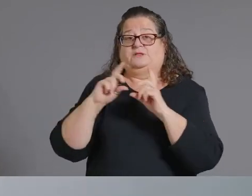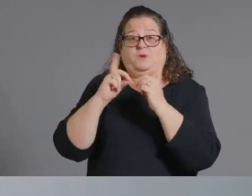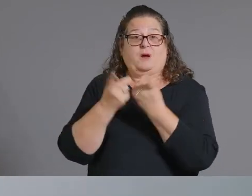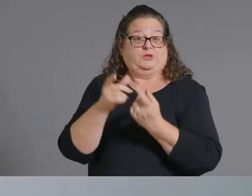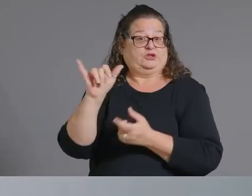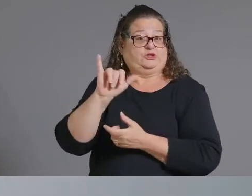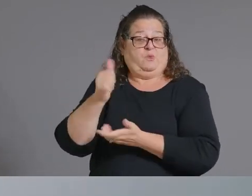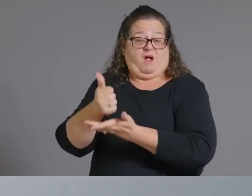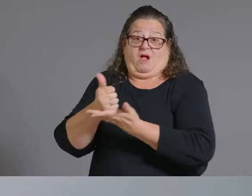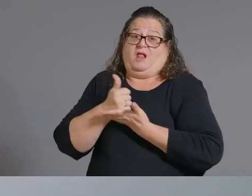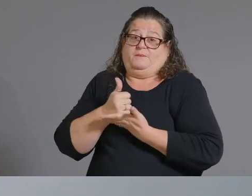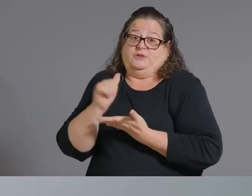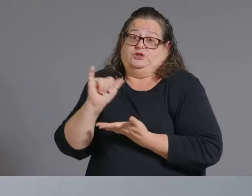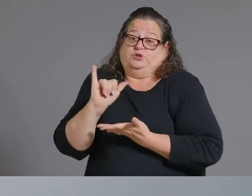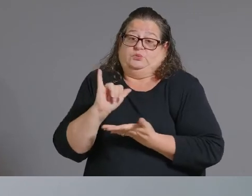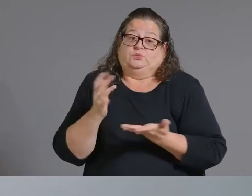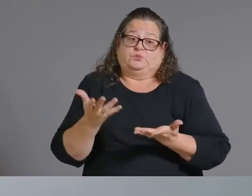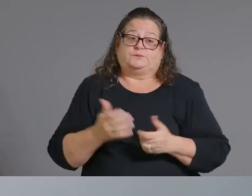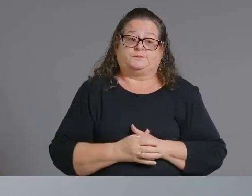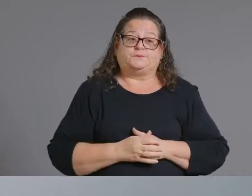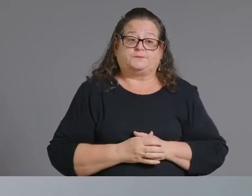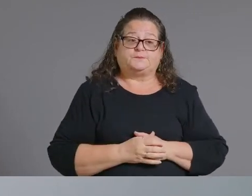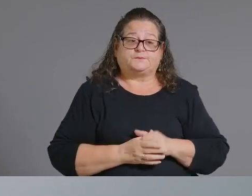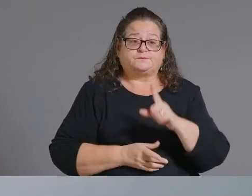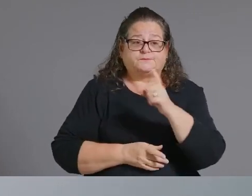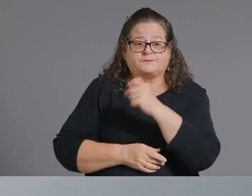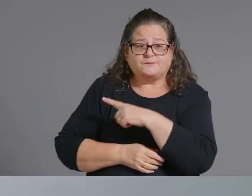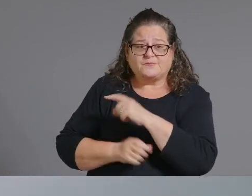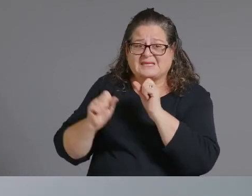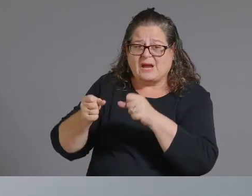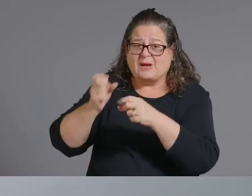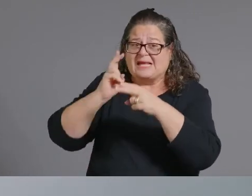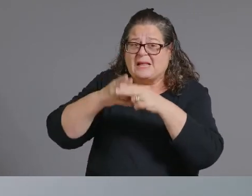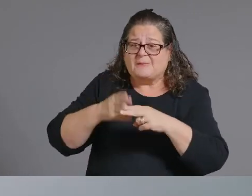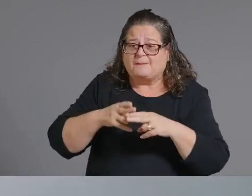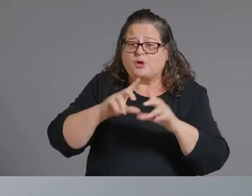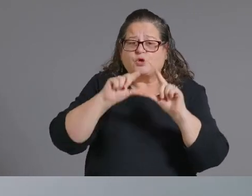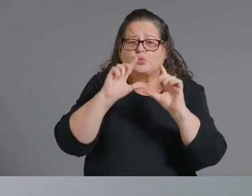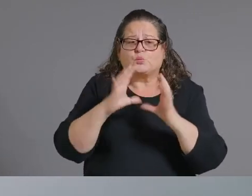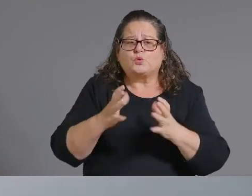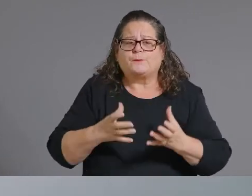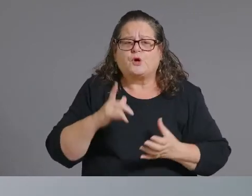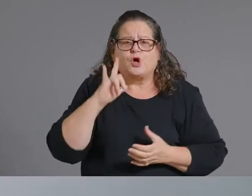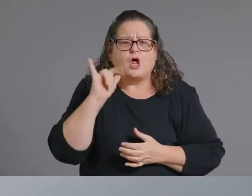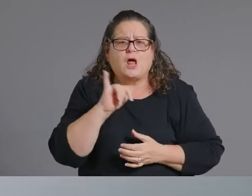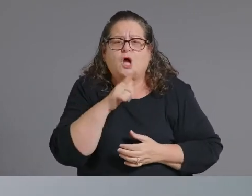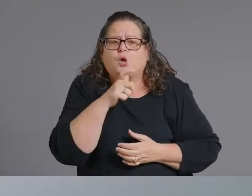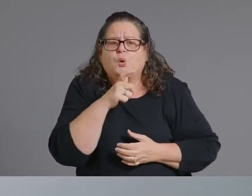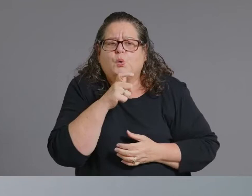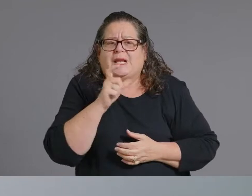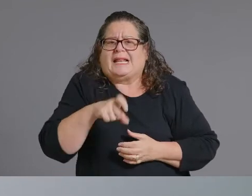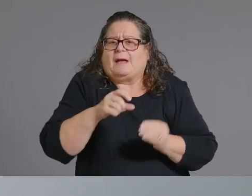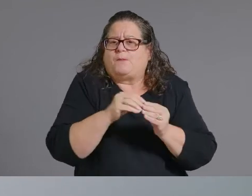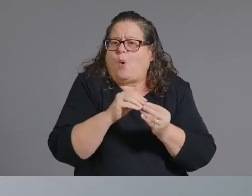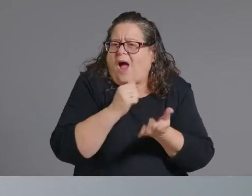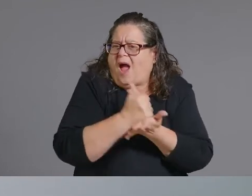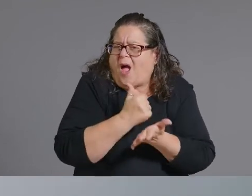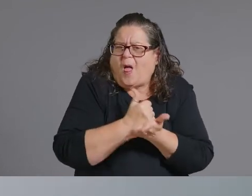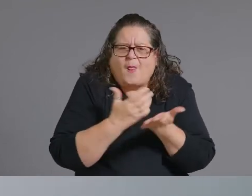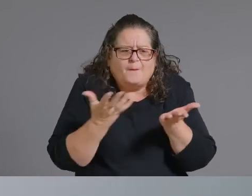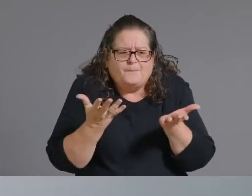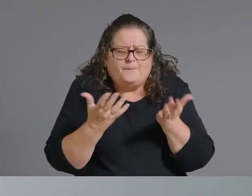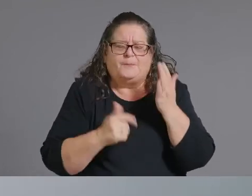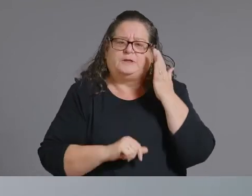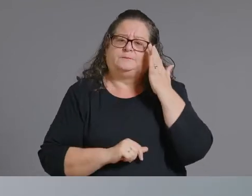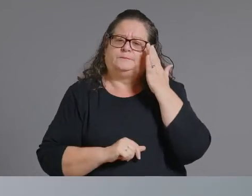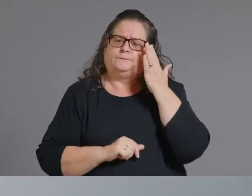that that need more help i know that we um are looking at um uh working with our veteran